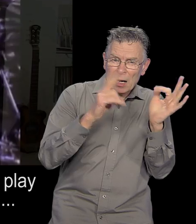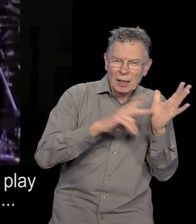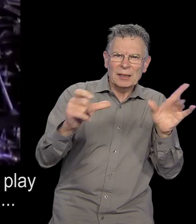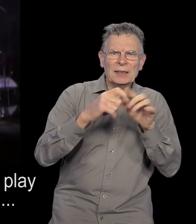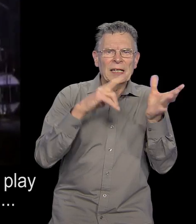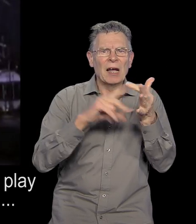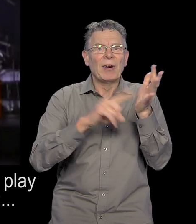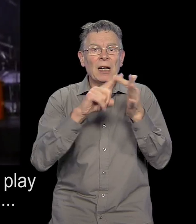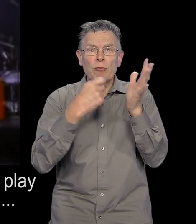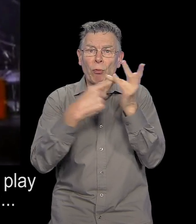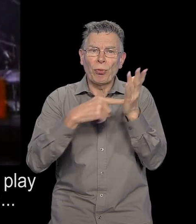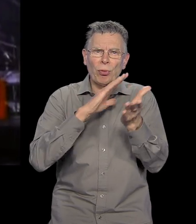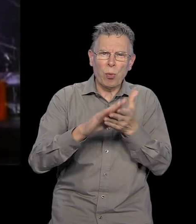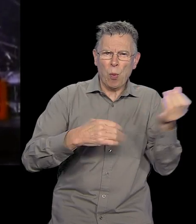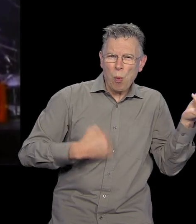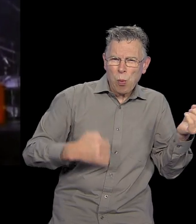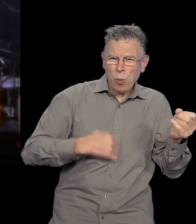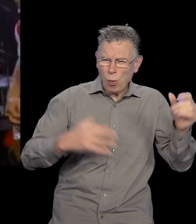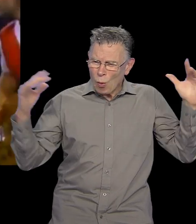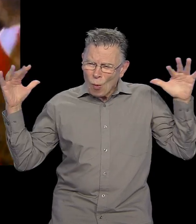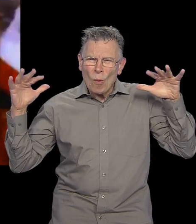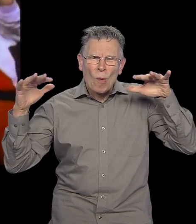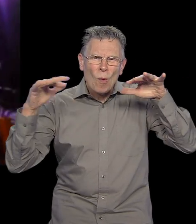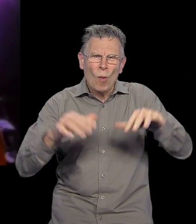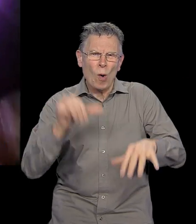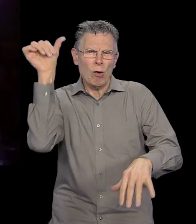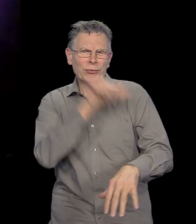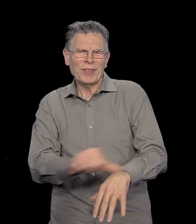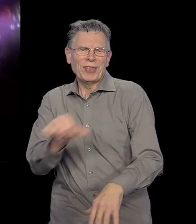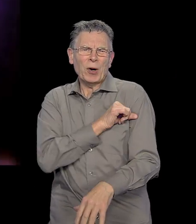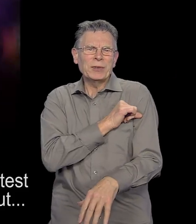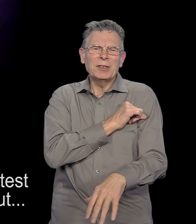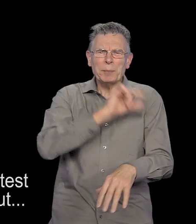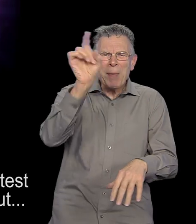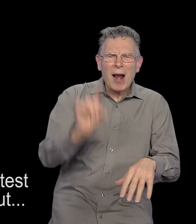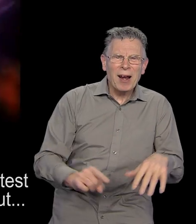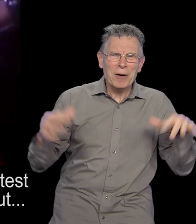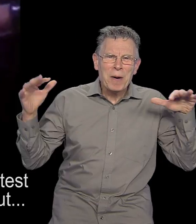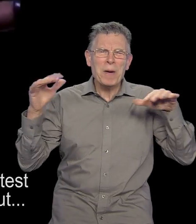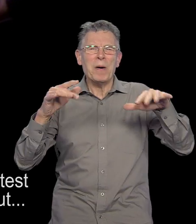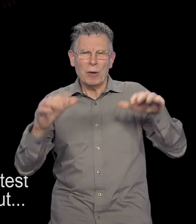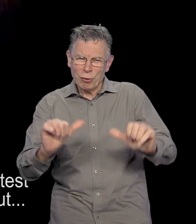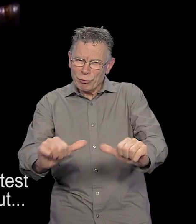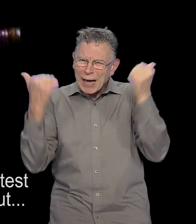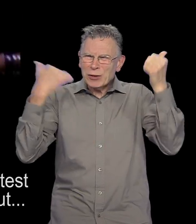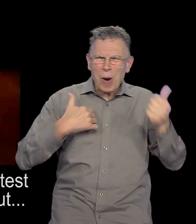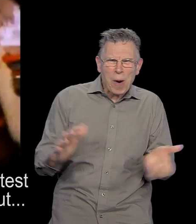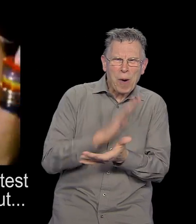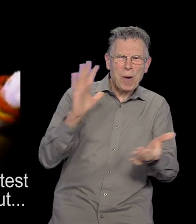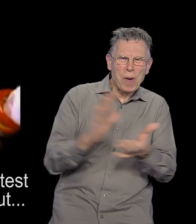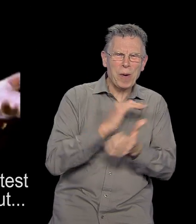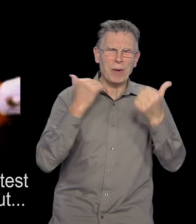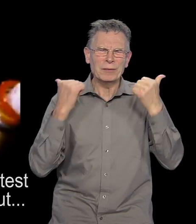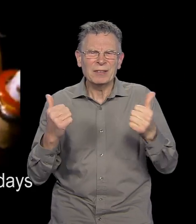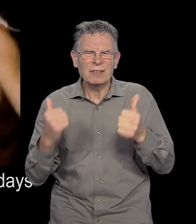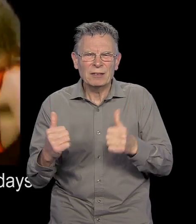Dave Lee Roth, play at their Civic Center Coliseum. That's like 100,000 people. One of them. It was probably the greatest gig I've ever seen